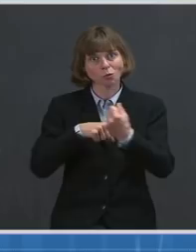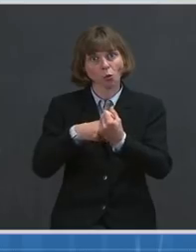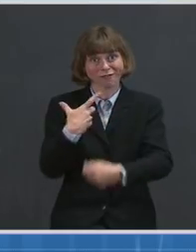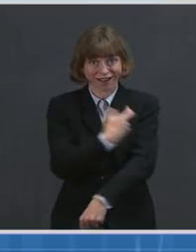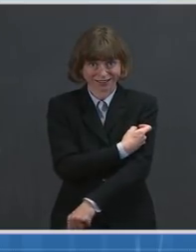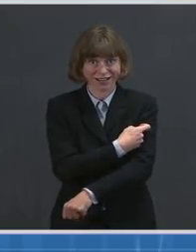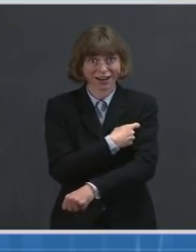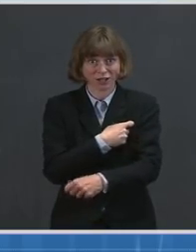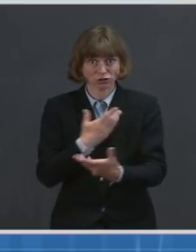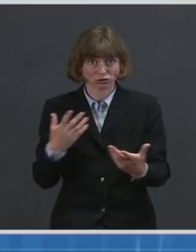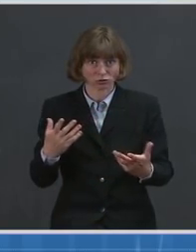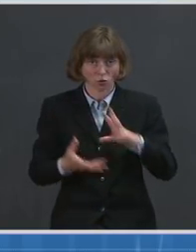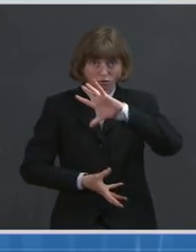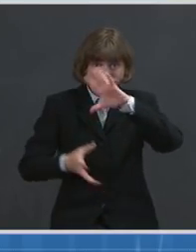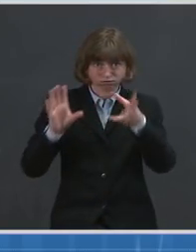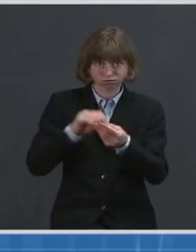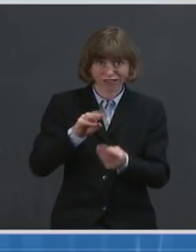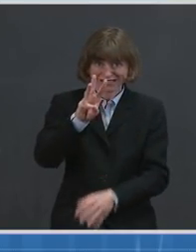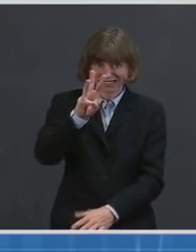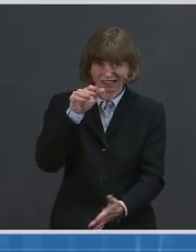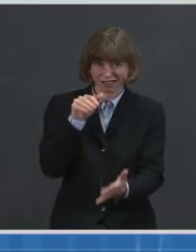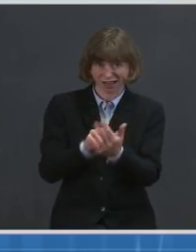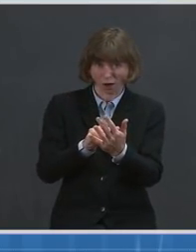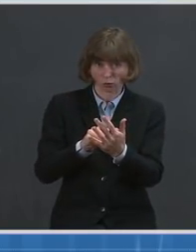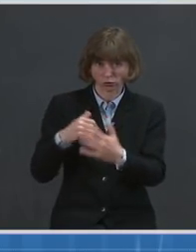troop deployment to over 6,000.